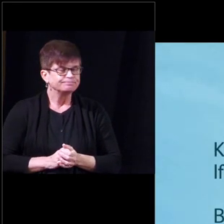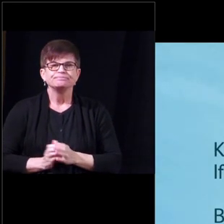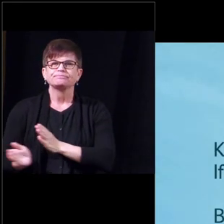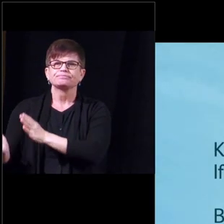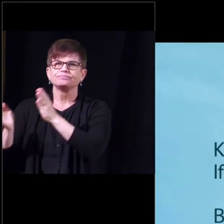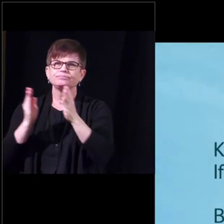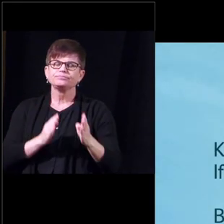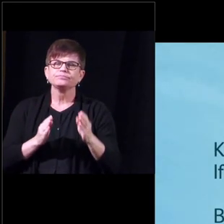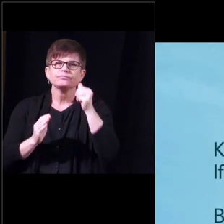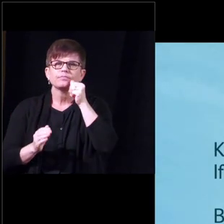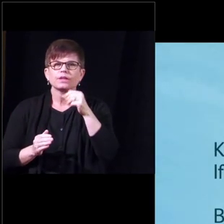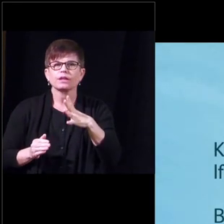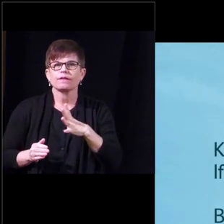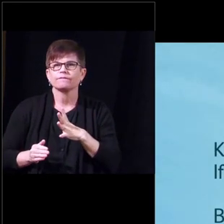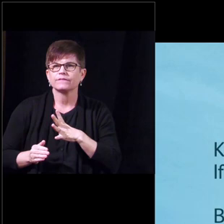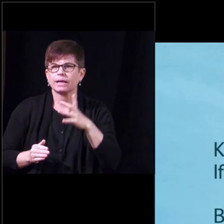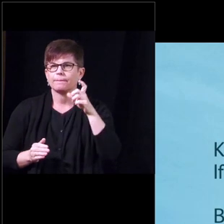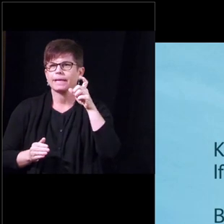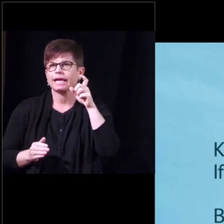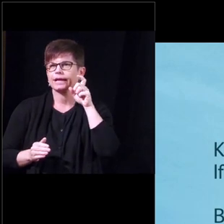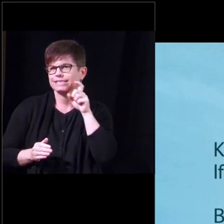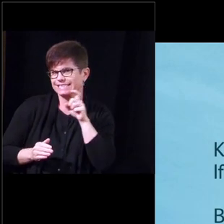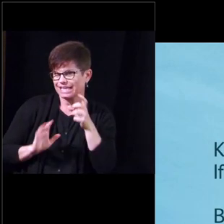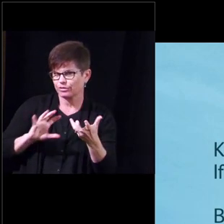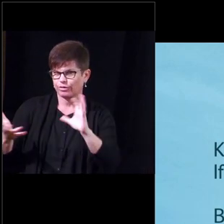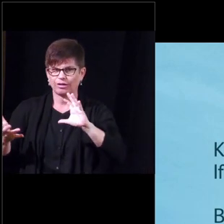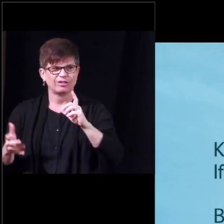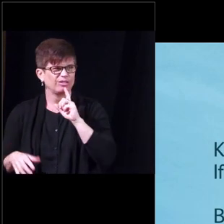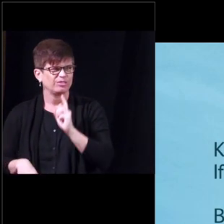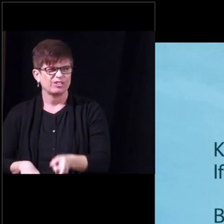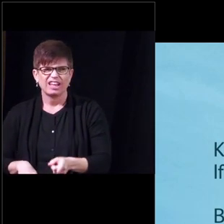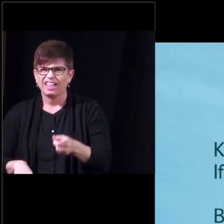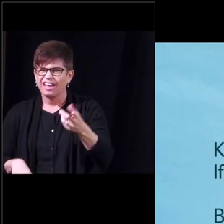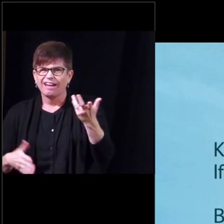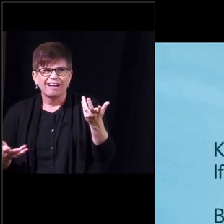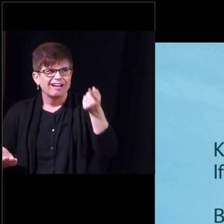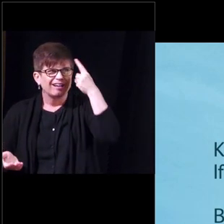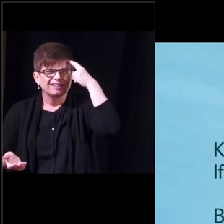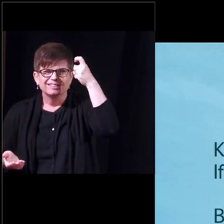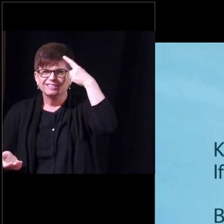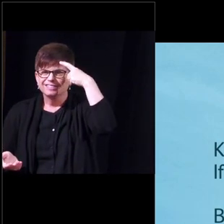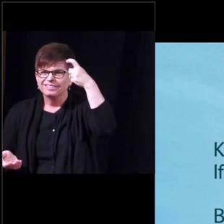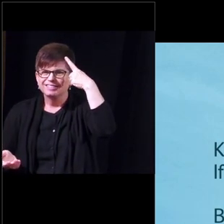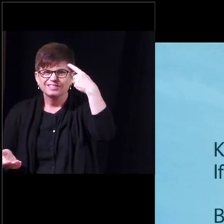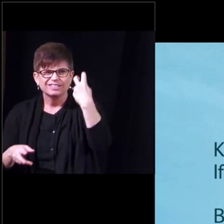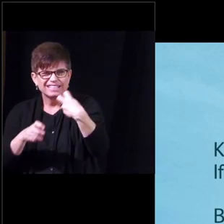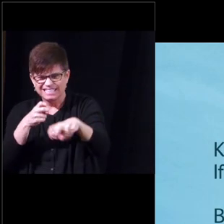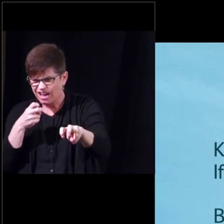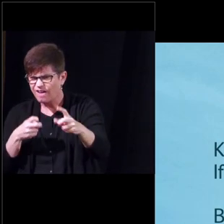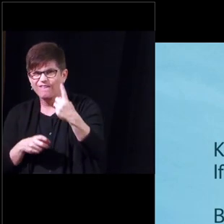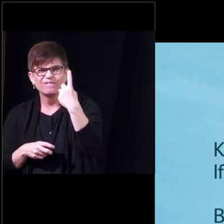now female sexual dysfunction this is the real mystery this is the tough one um